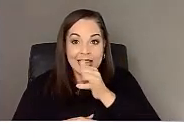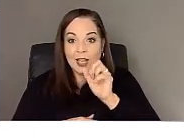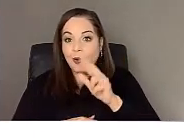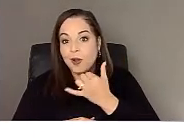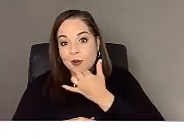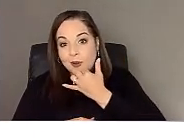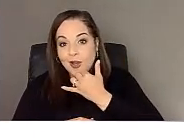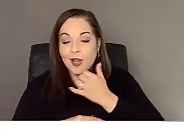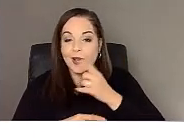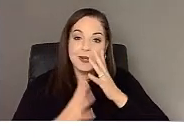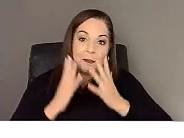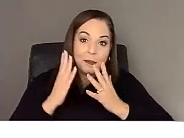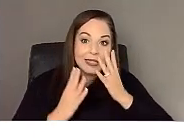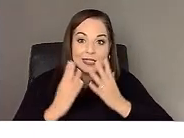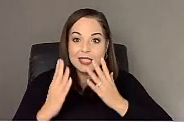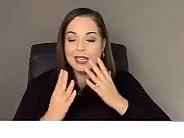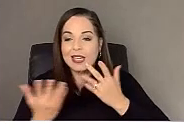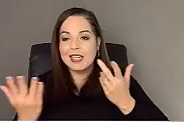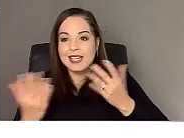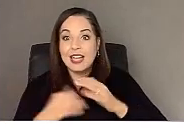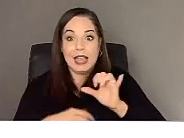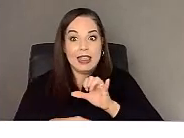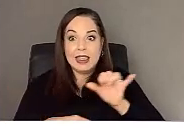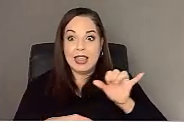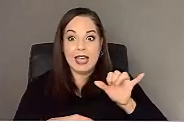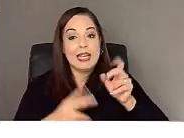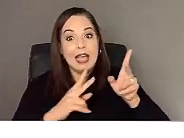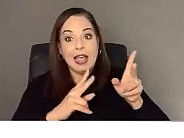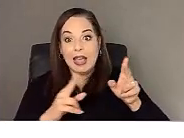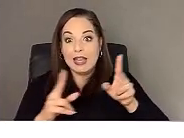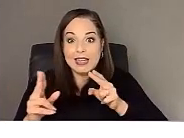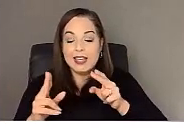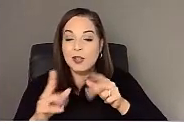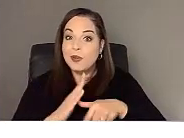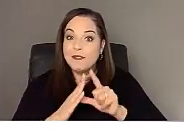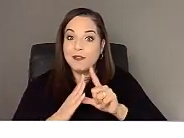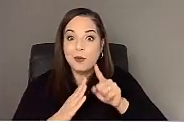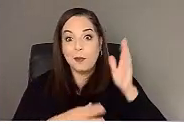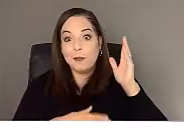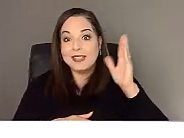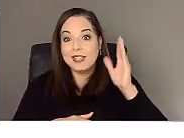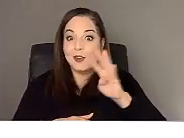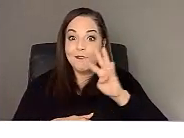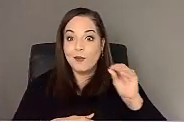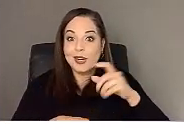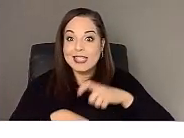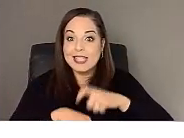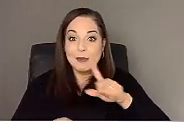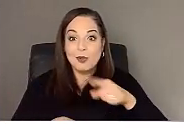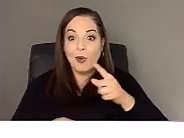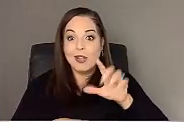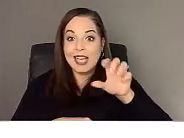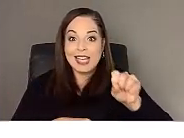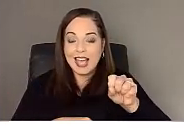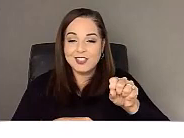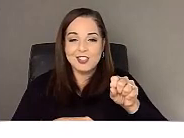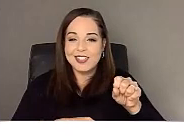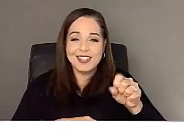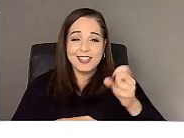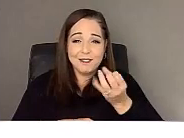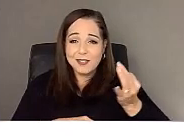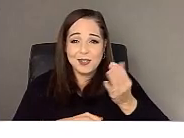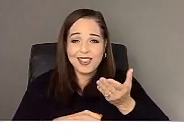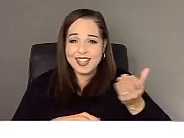or embarrassing, um, like editing, like reviewing your presentation 40 times and only catching in something